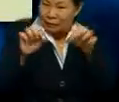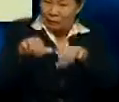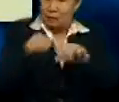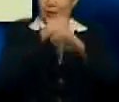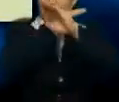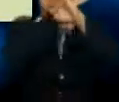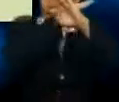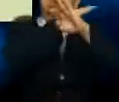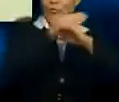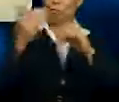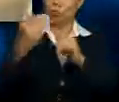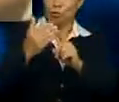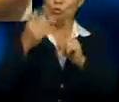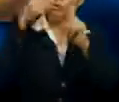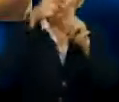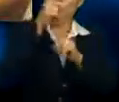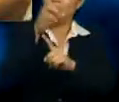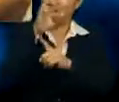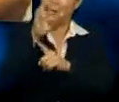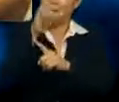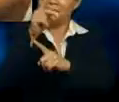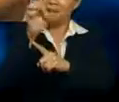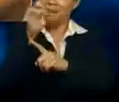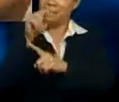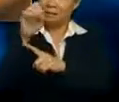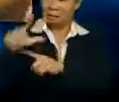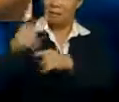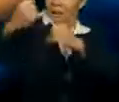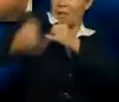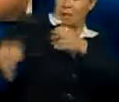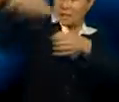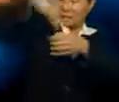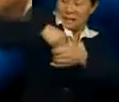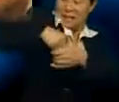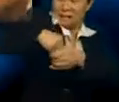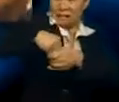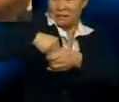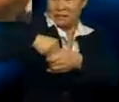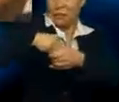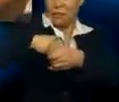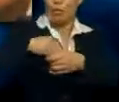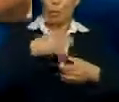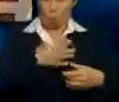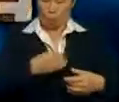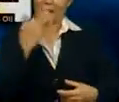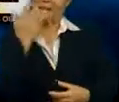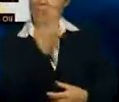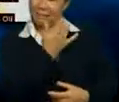to the kernel. The kernel is the last and innermost layer which is white in color.